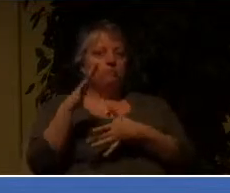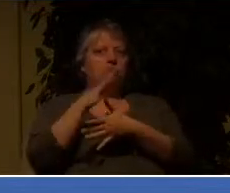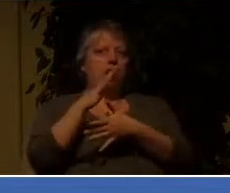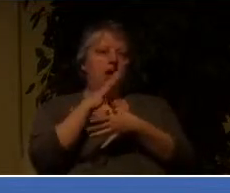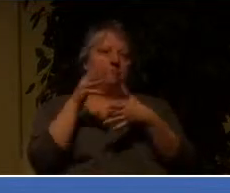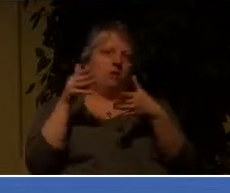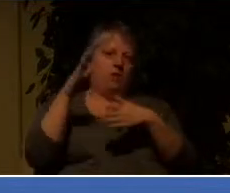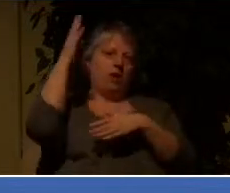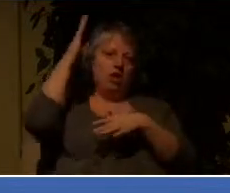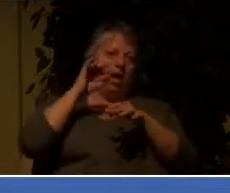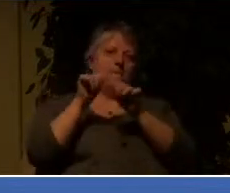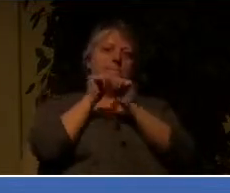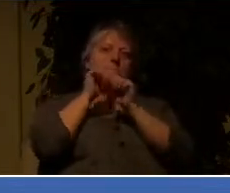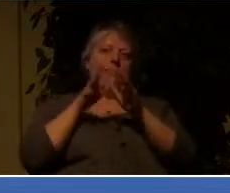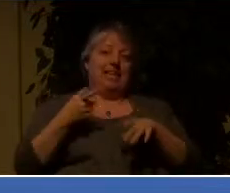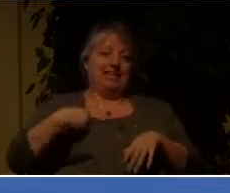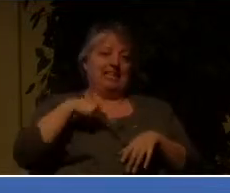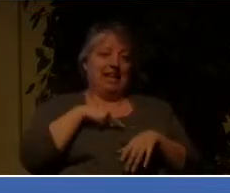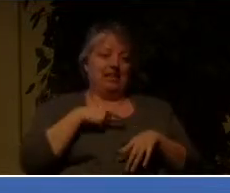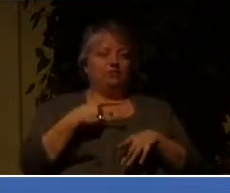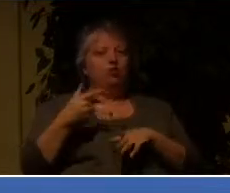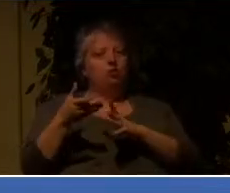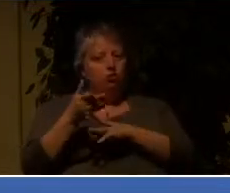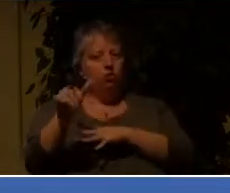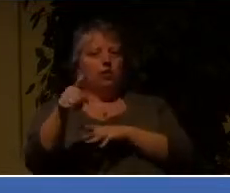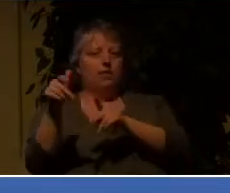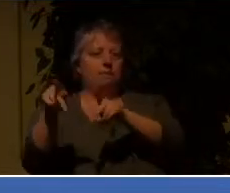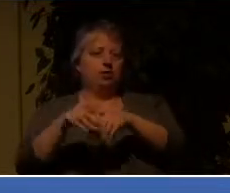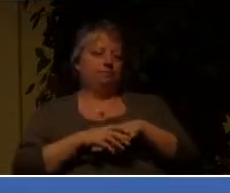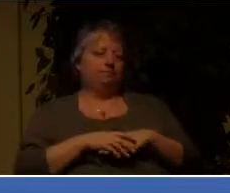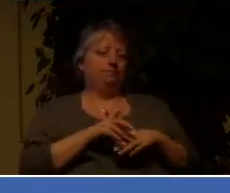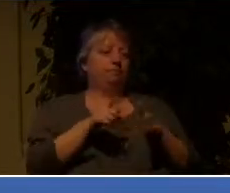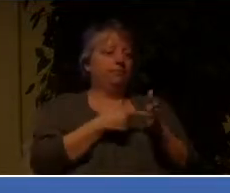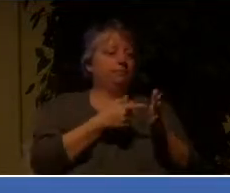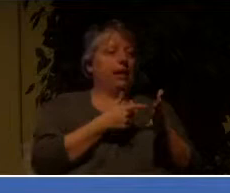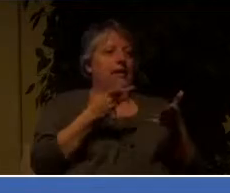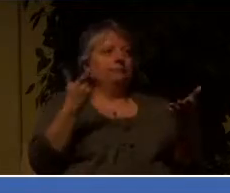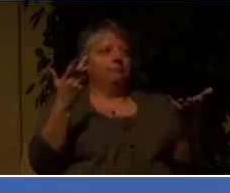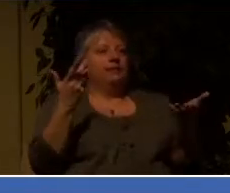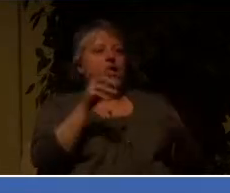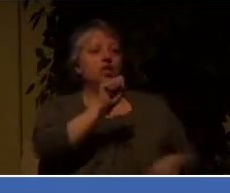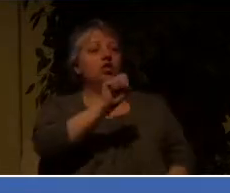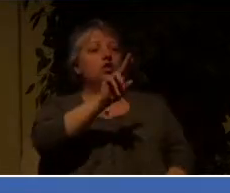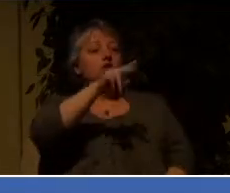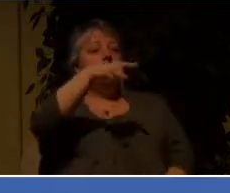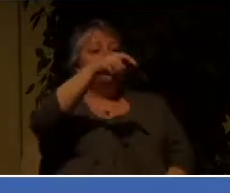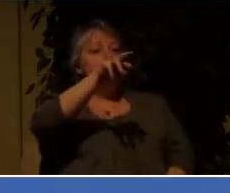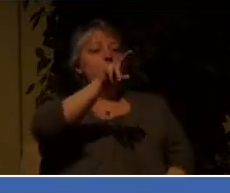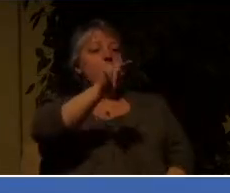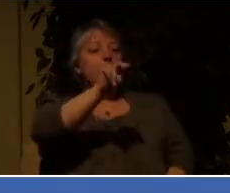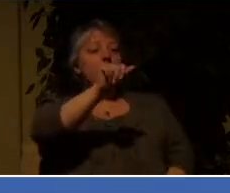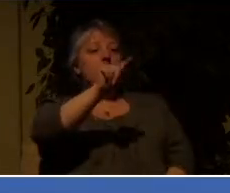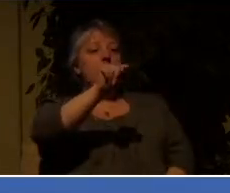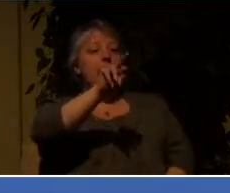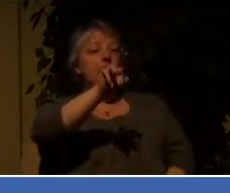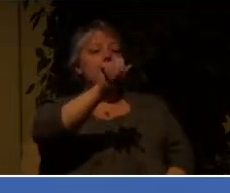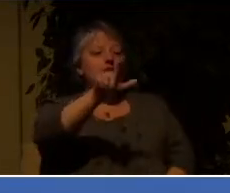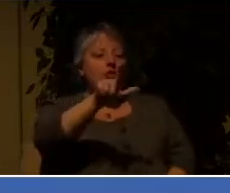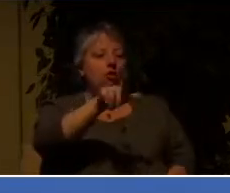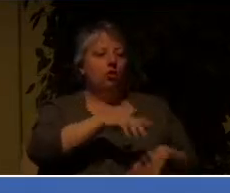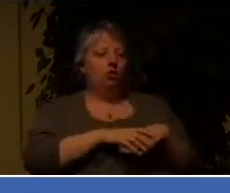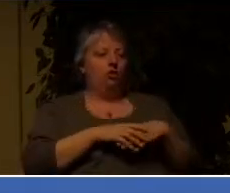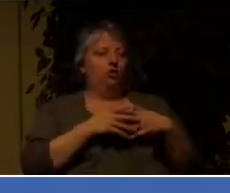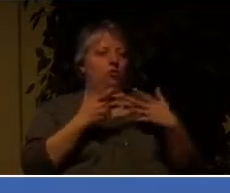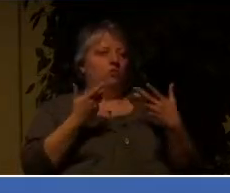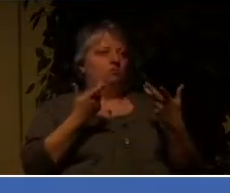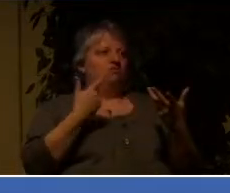God will just do something supernaturally. And he will lift us up and fill us with his presence in ways that